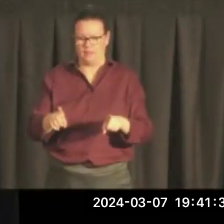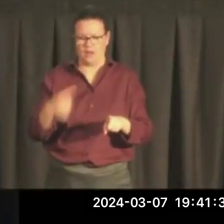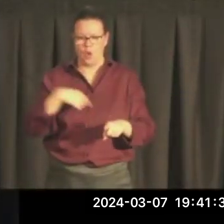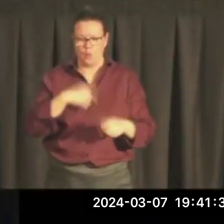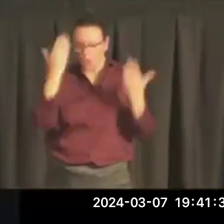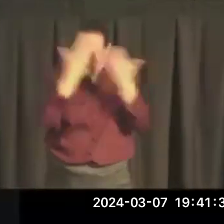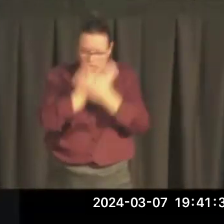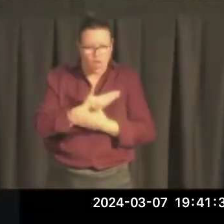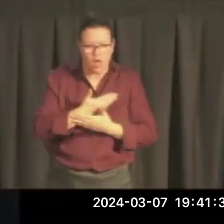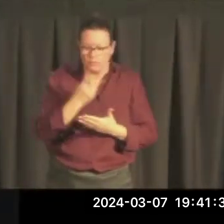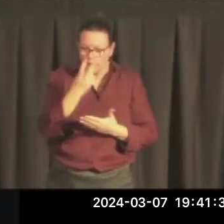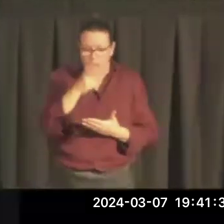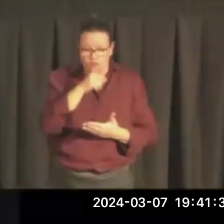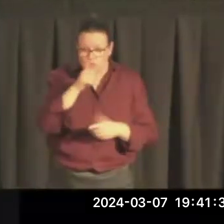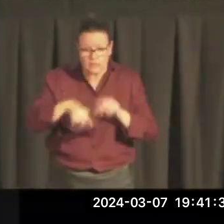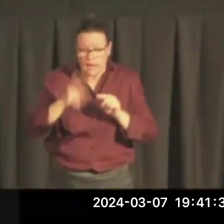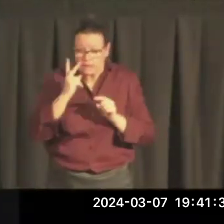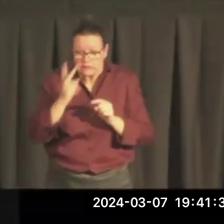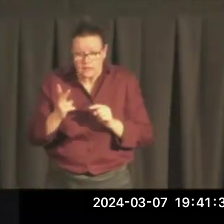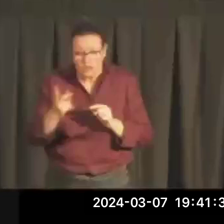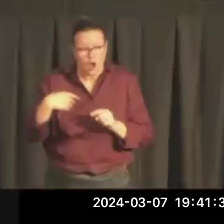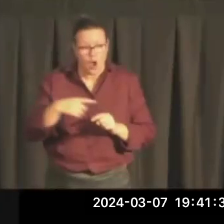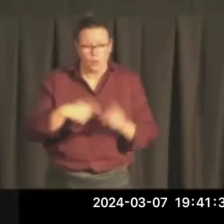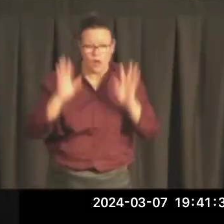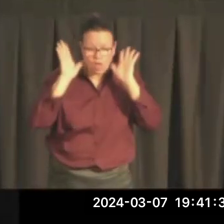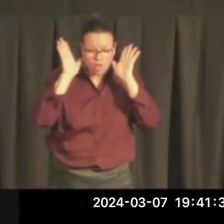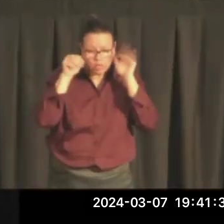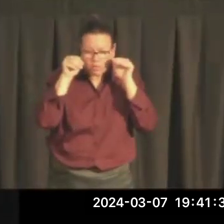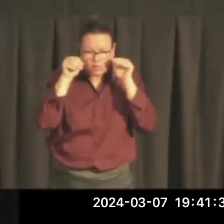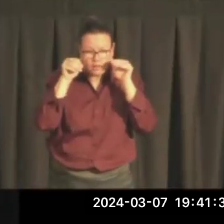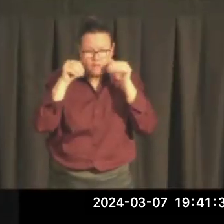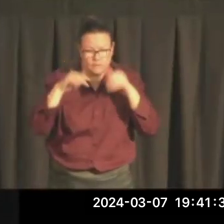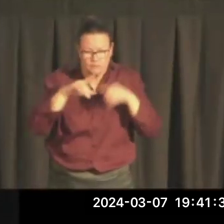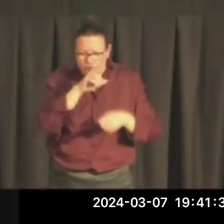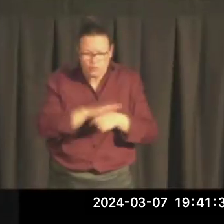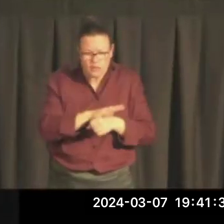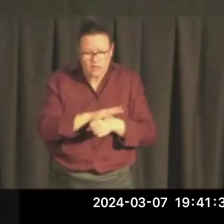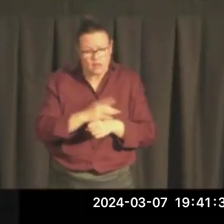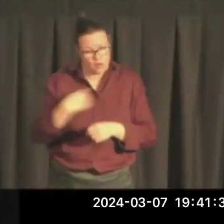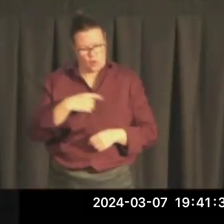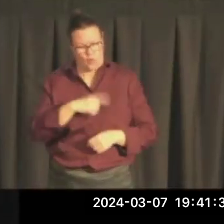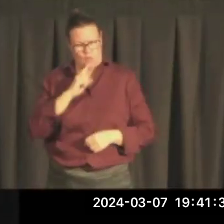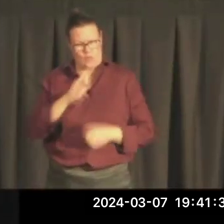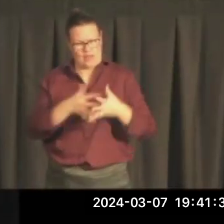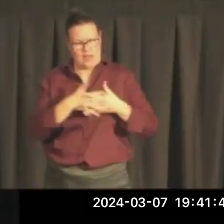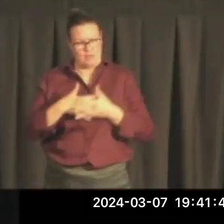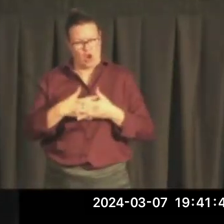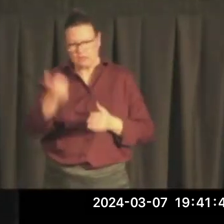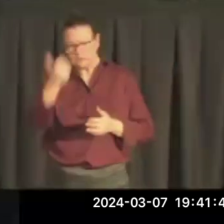cannot see? Are we so deaf that we cannot hear? Are we so dumb that we cannot understand?